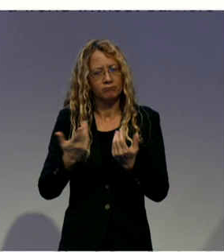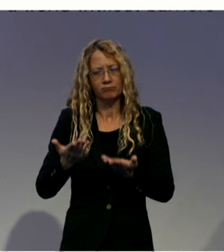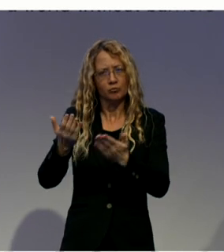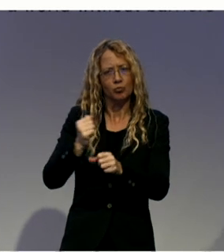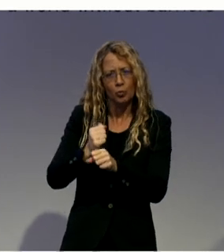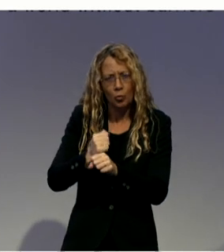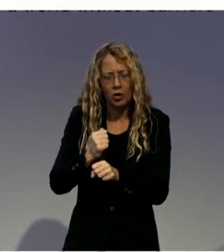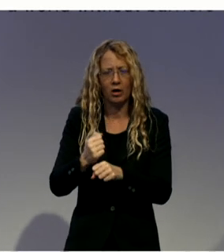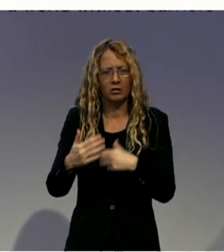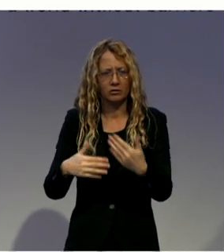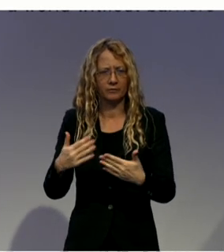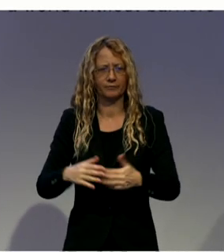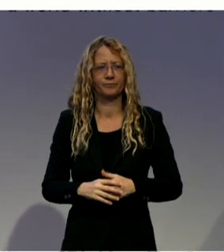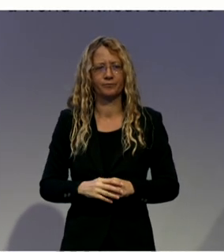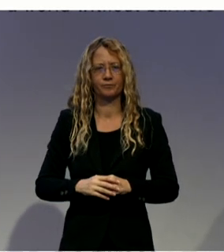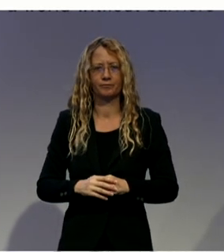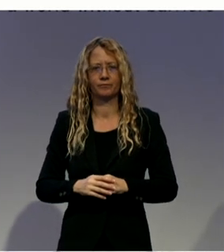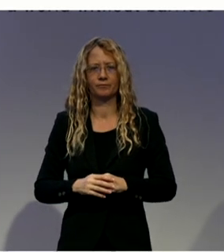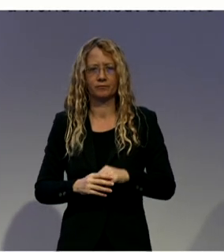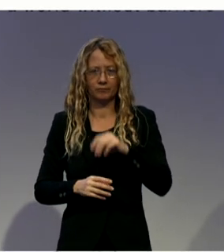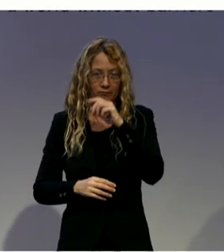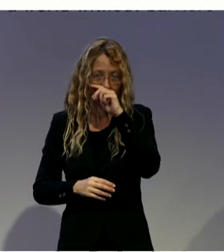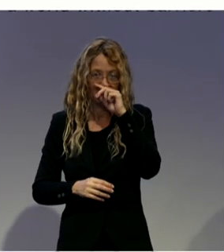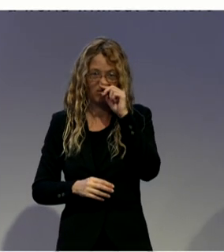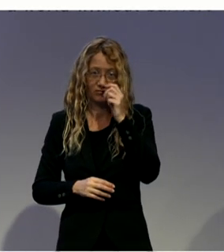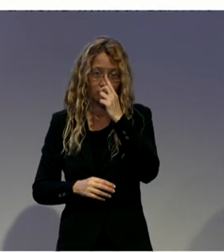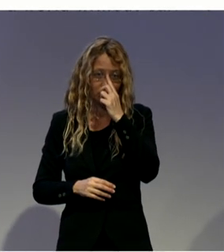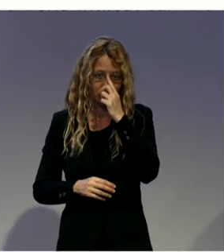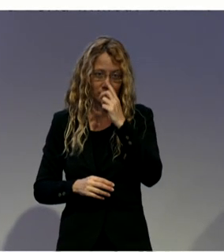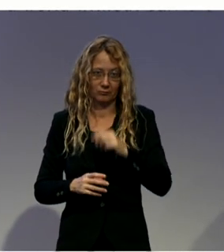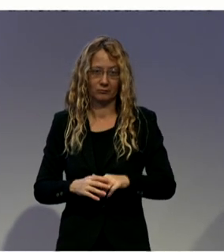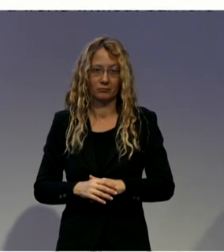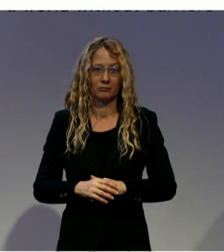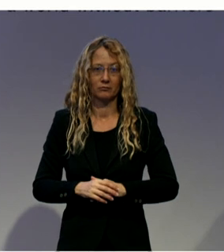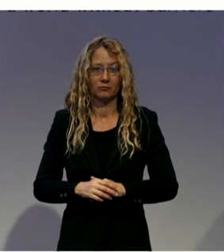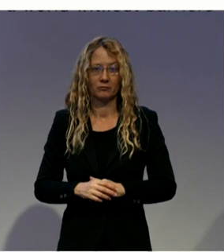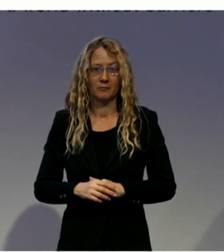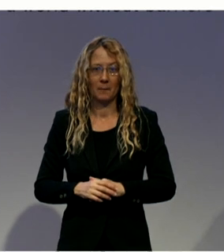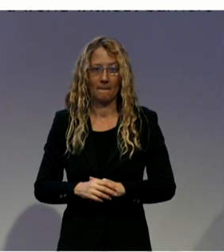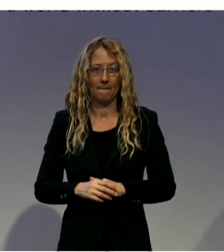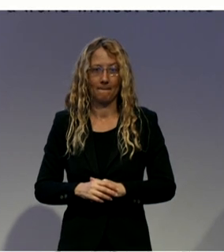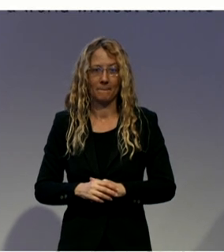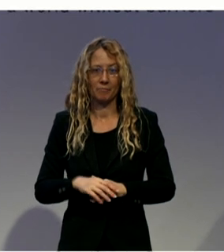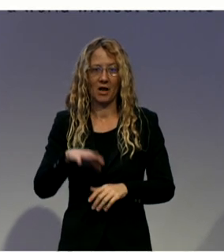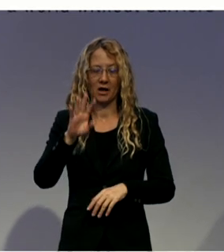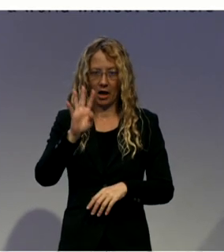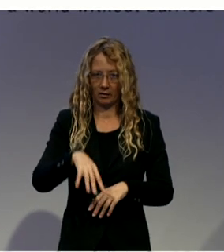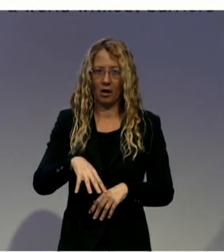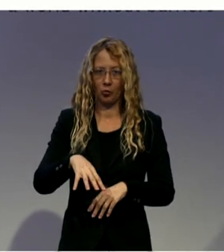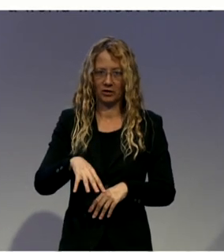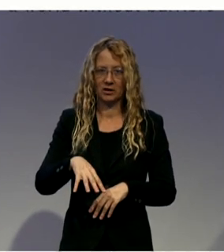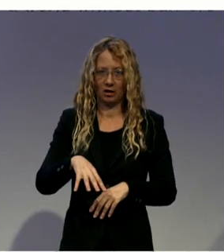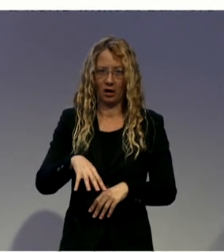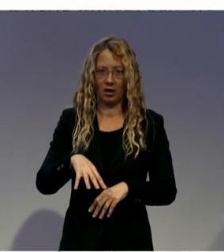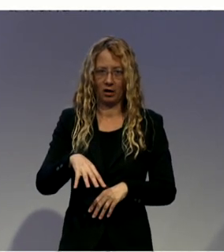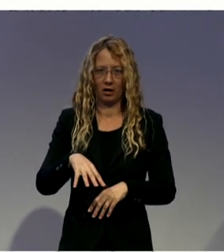But you have to take care because guardianship in Catalonia has been used by the Catalan government as a